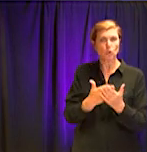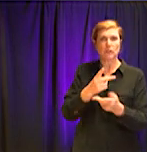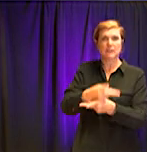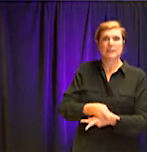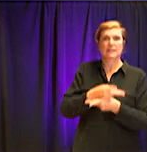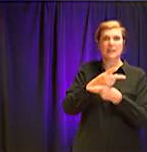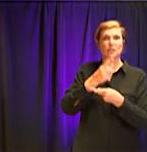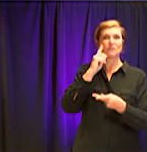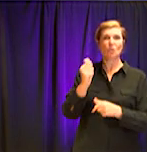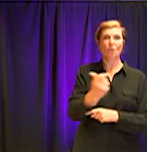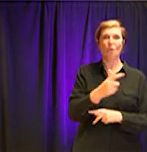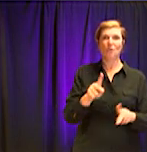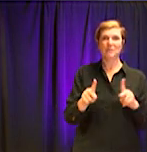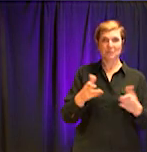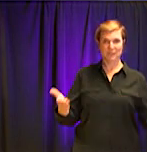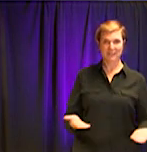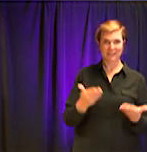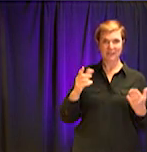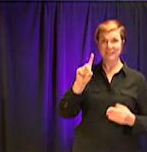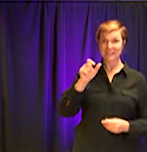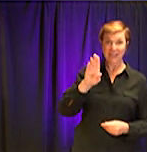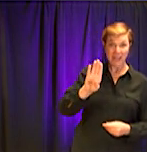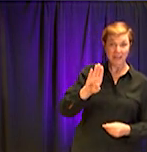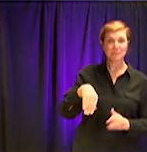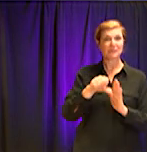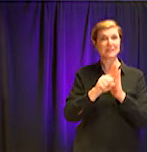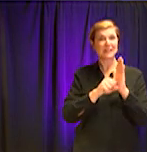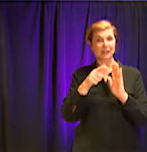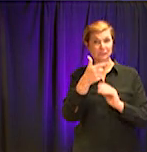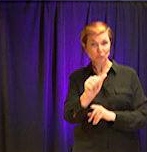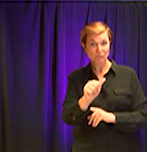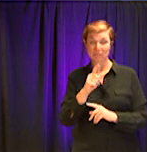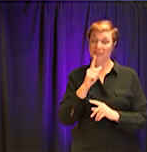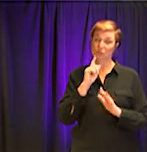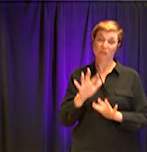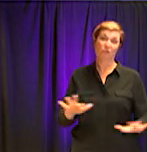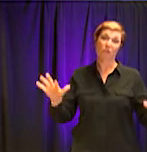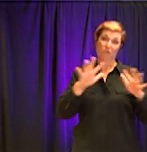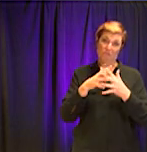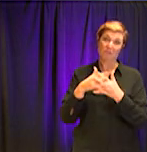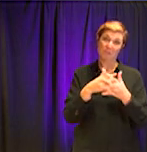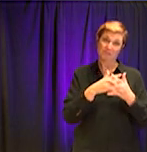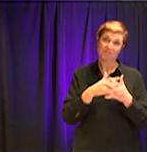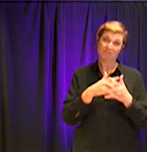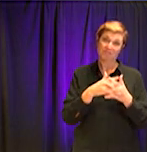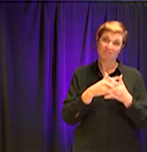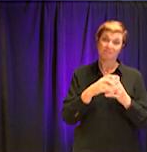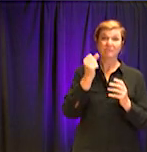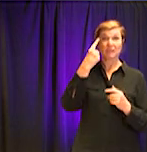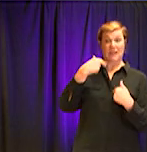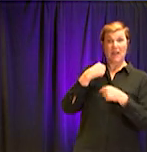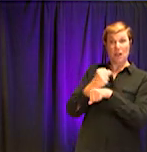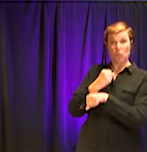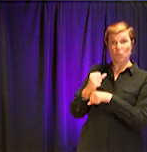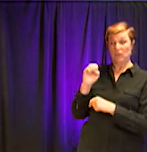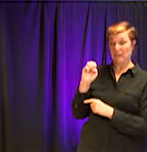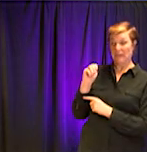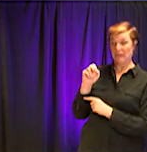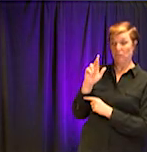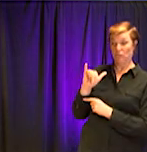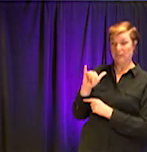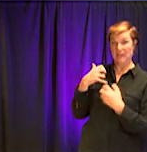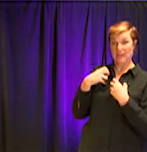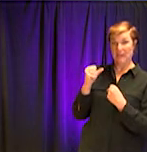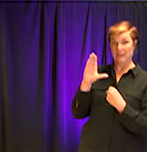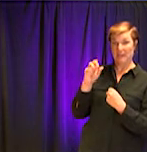County, um, for the citizens in the state of Georgia and really all across this nation. I come from Emory Healthcare. I'm most familiar with what's going on